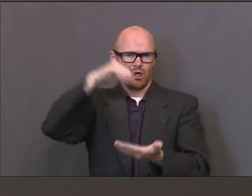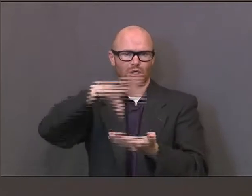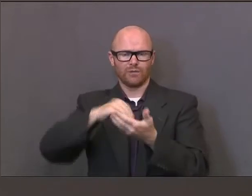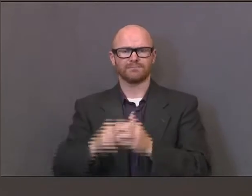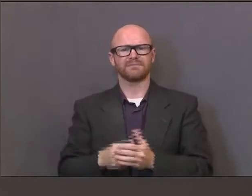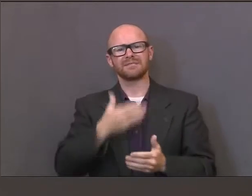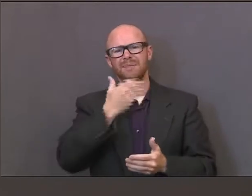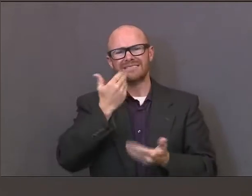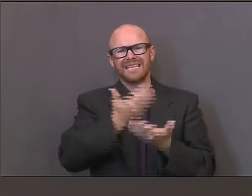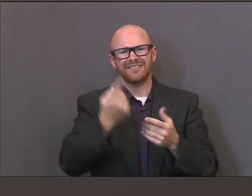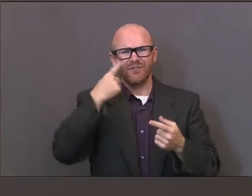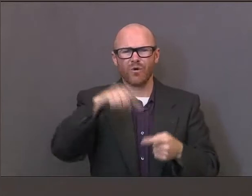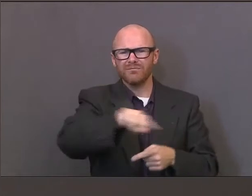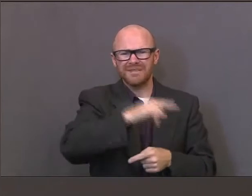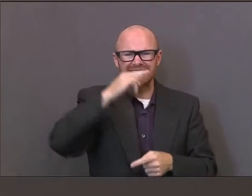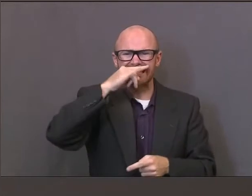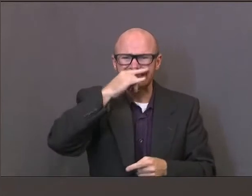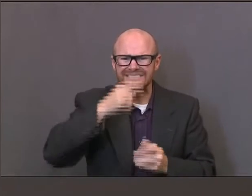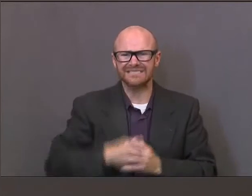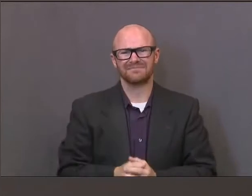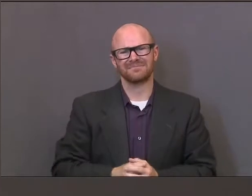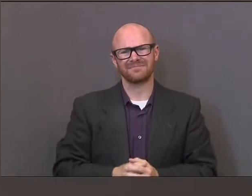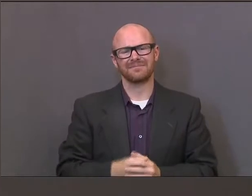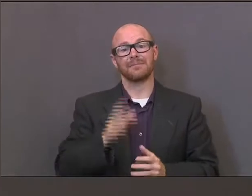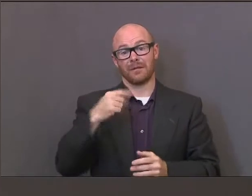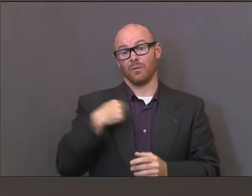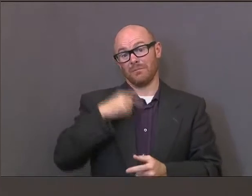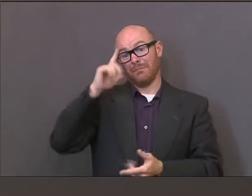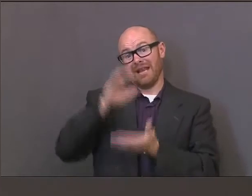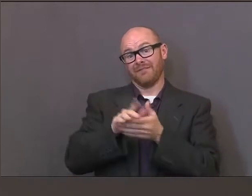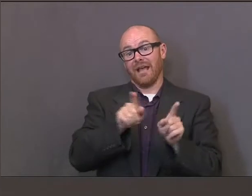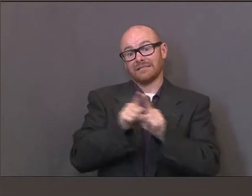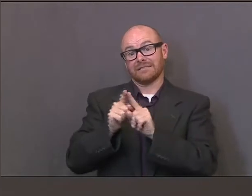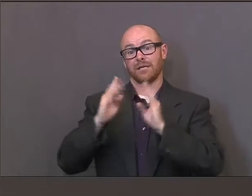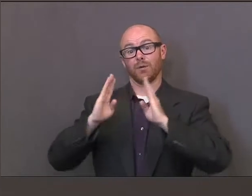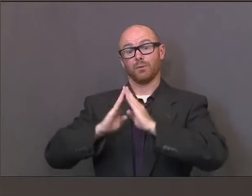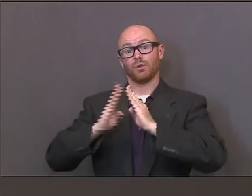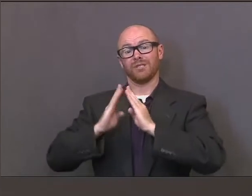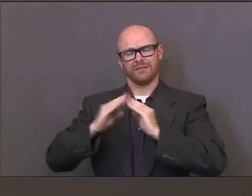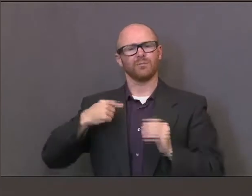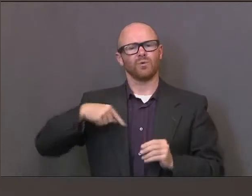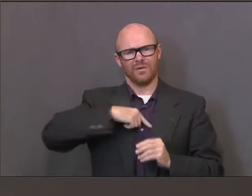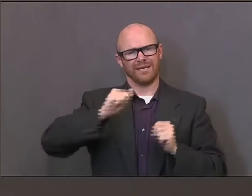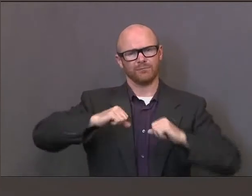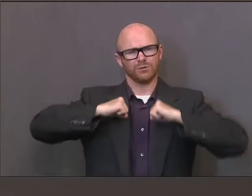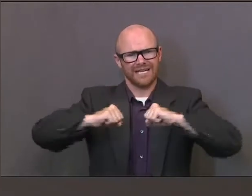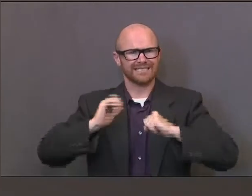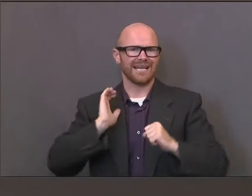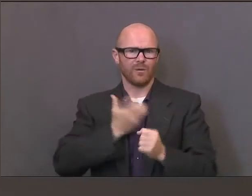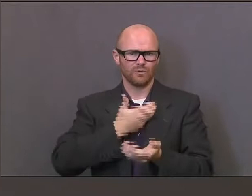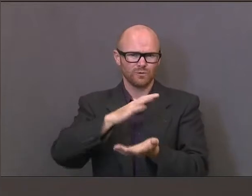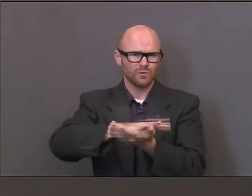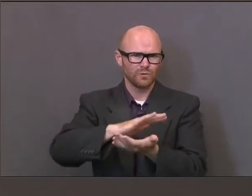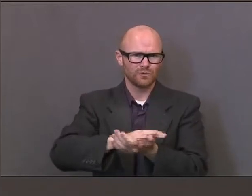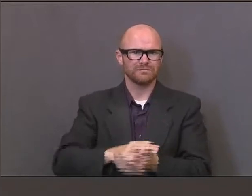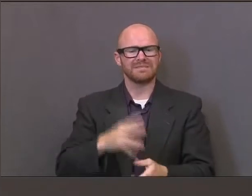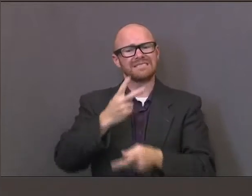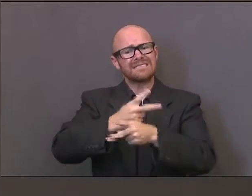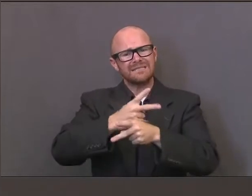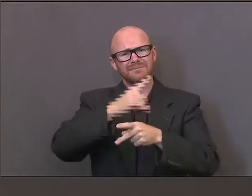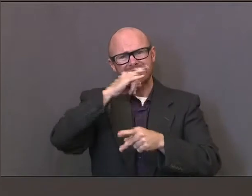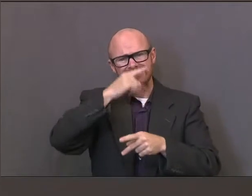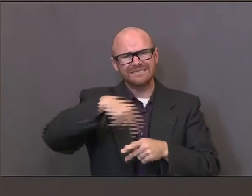we need to continue to try. We also believe that as a community, we can do our part to keep our schools safe and healthy. So we, again,